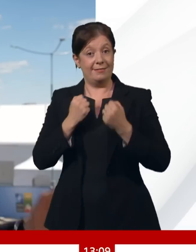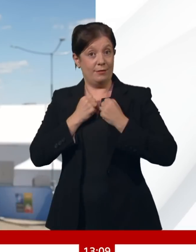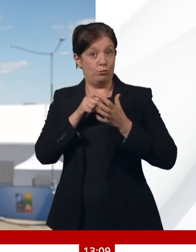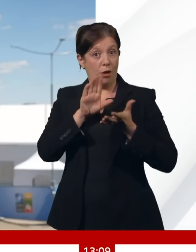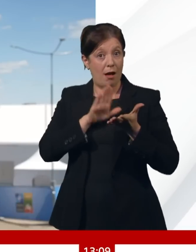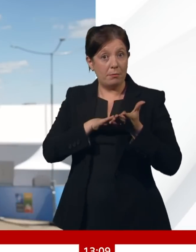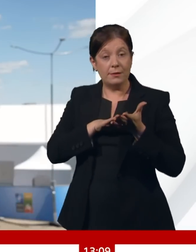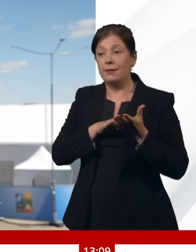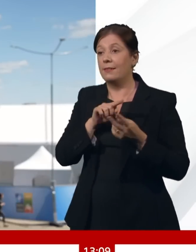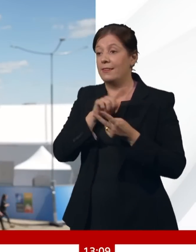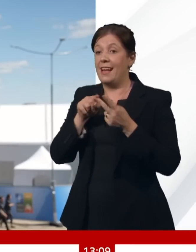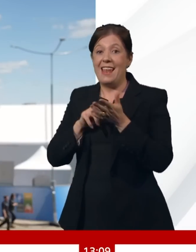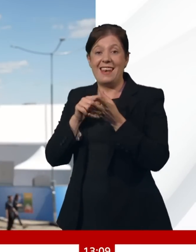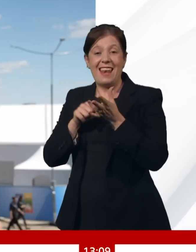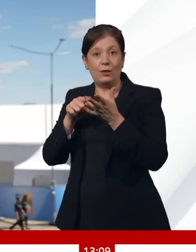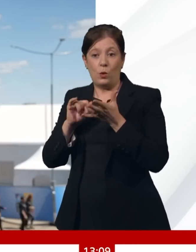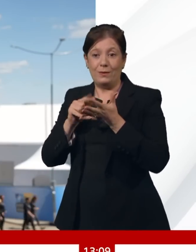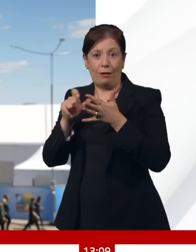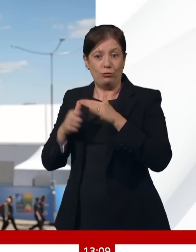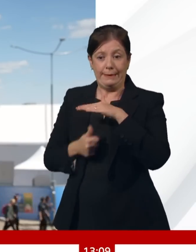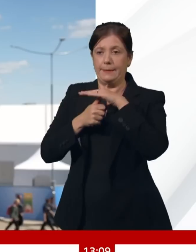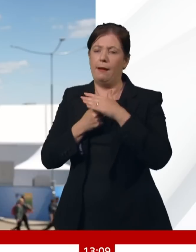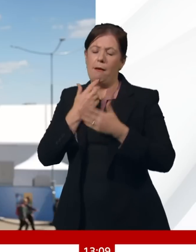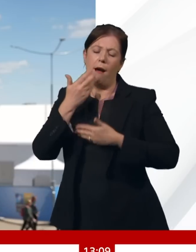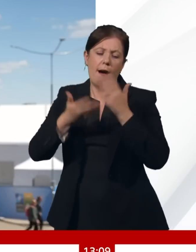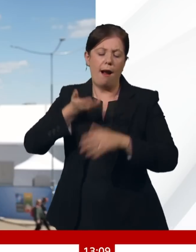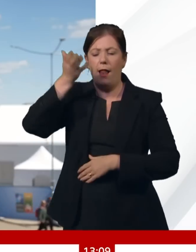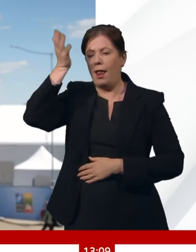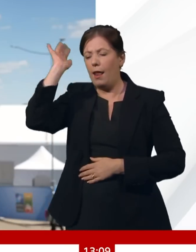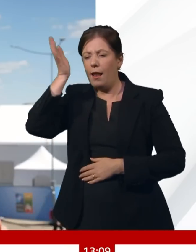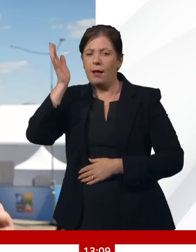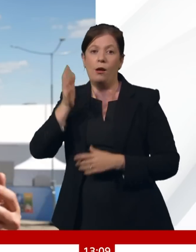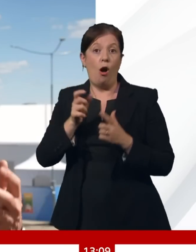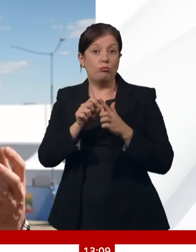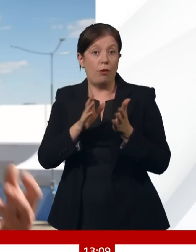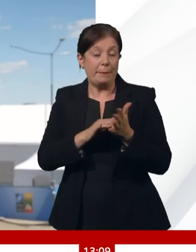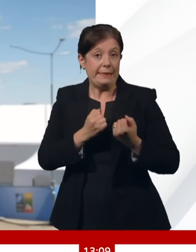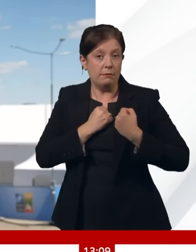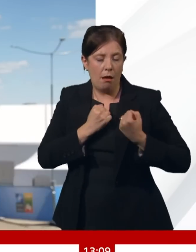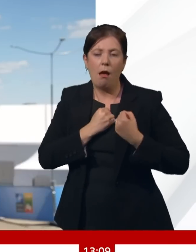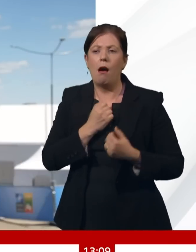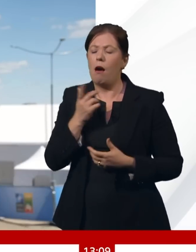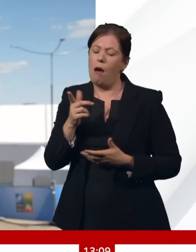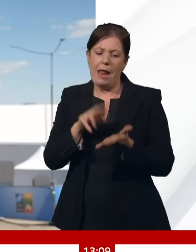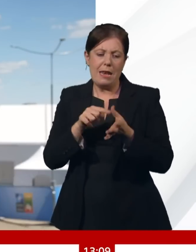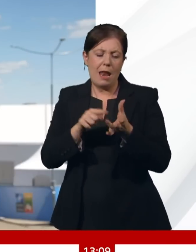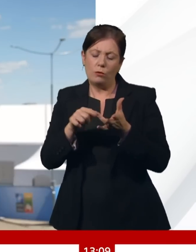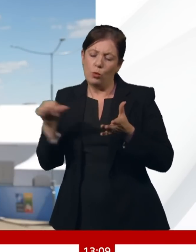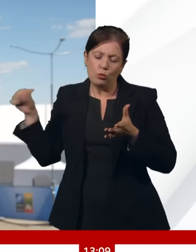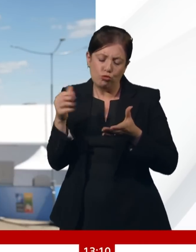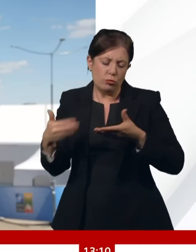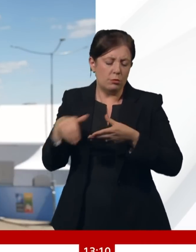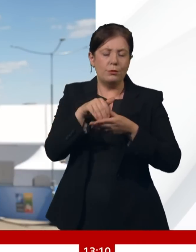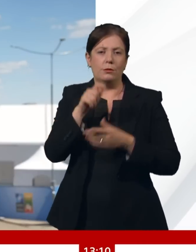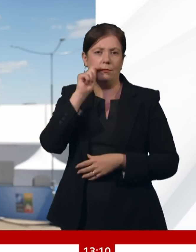you've had Jens Stoltenberg, the NATO Secretary General, all making warm words about the Prime Minister saying, look, that Ukraine belonged in NATO. You had the Secretary